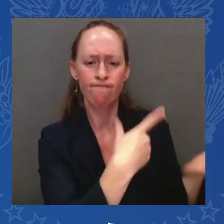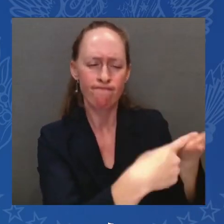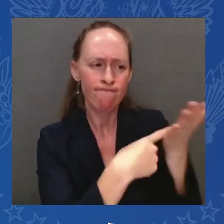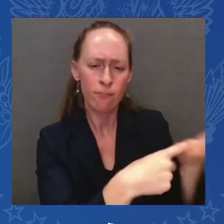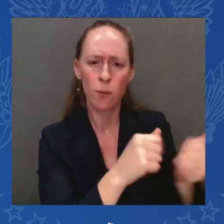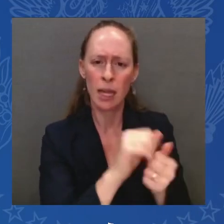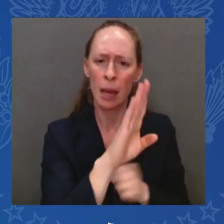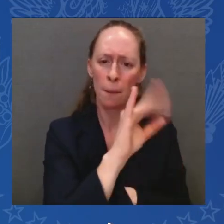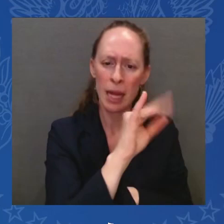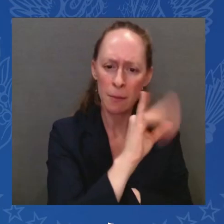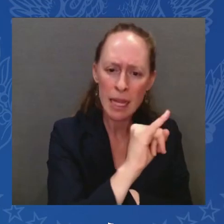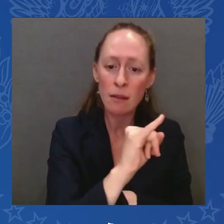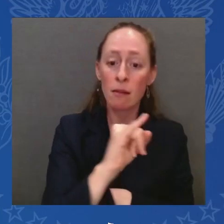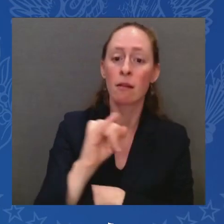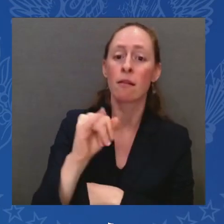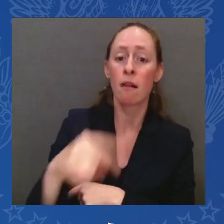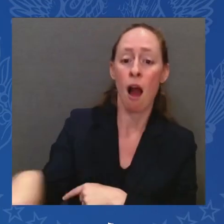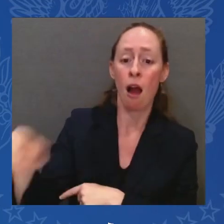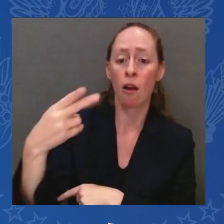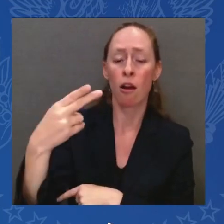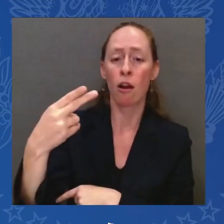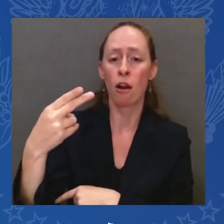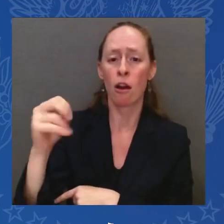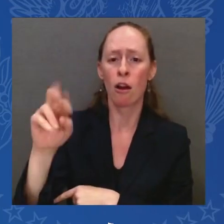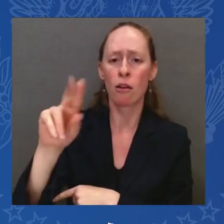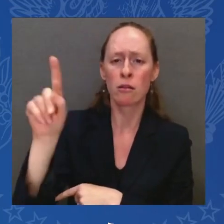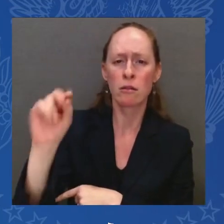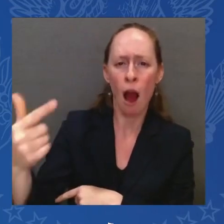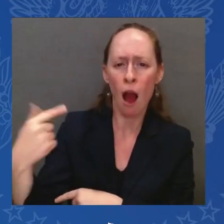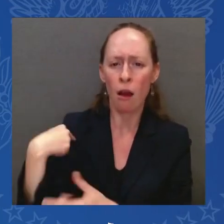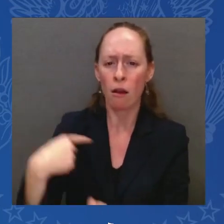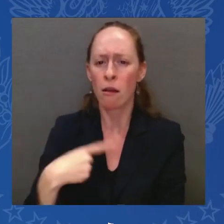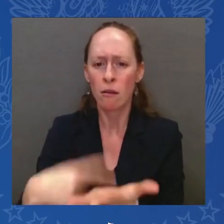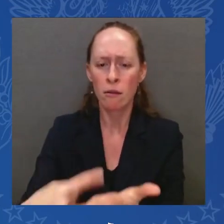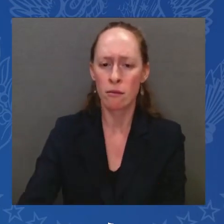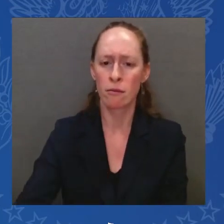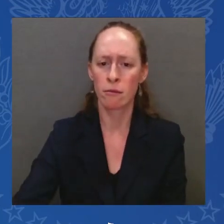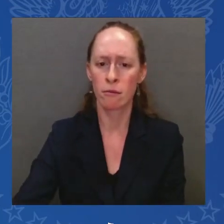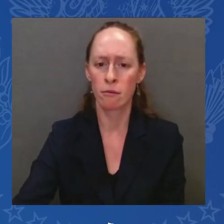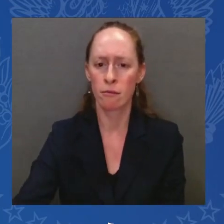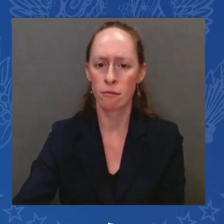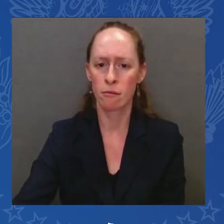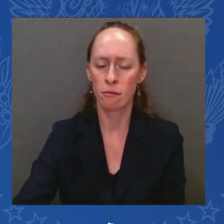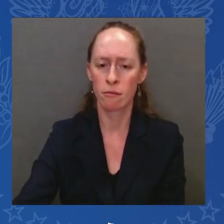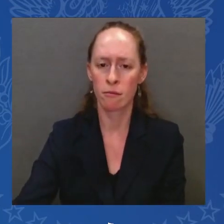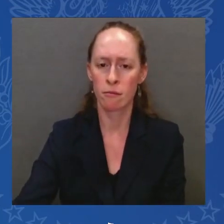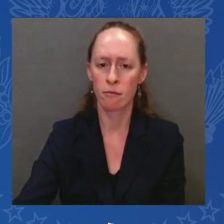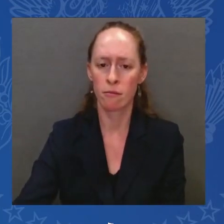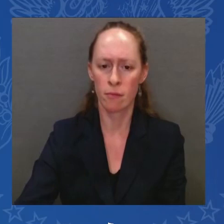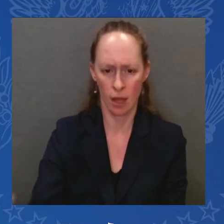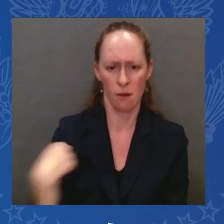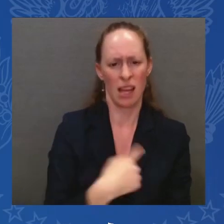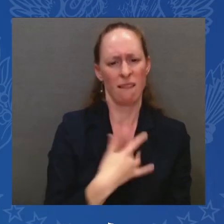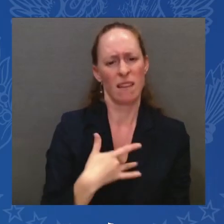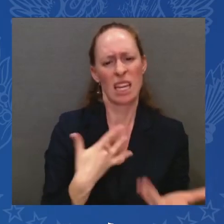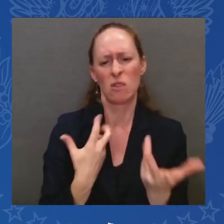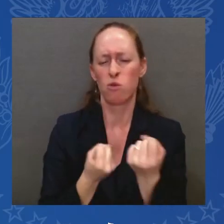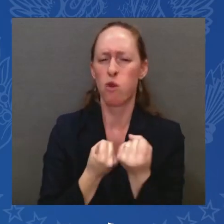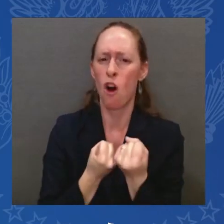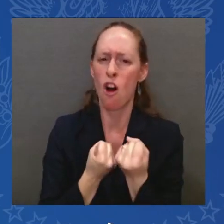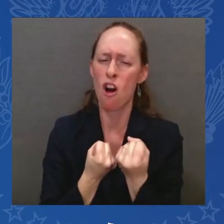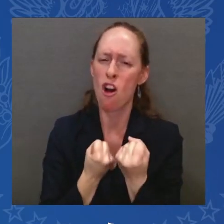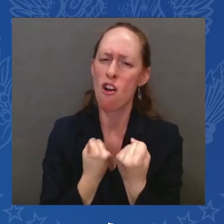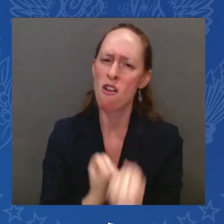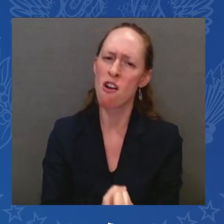about the region. I truly believe were there no Israel, no Jew in the world would be ultimately